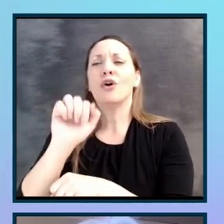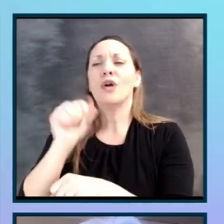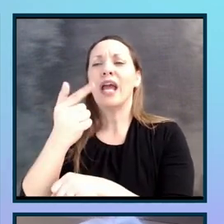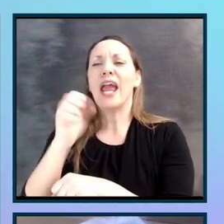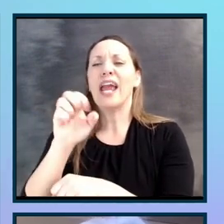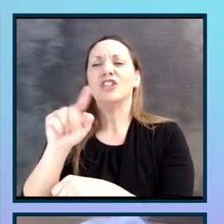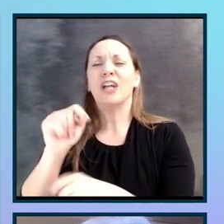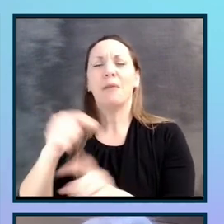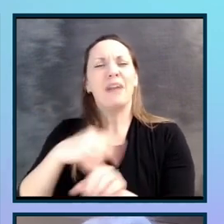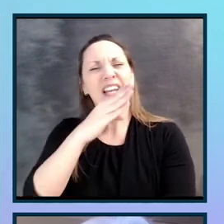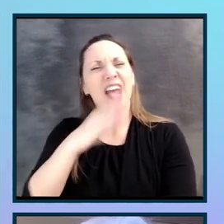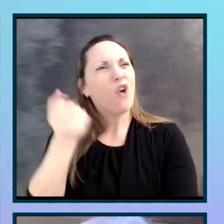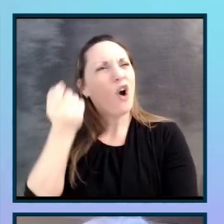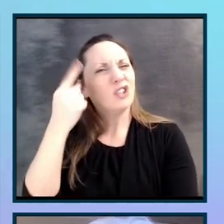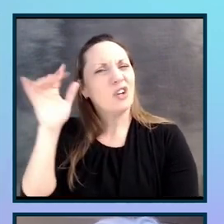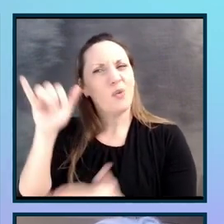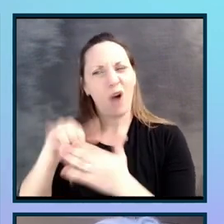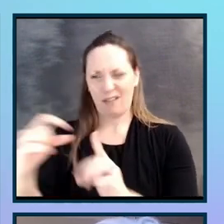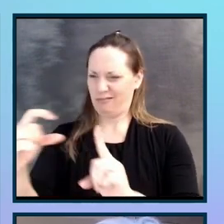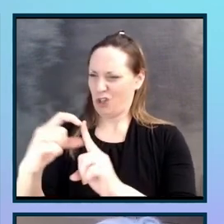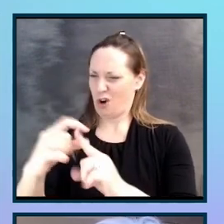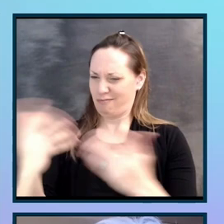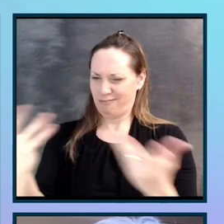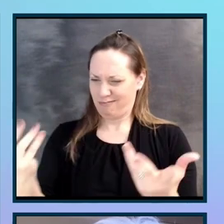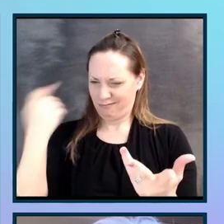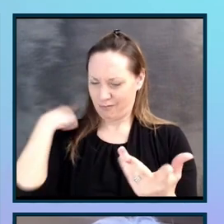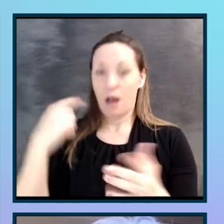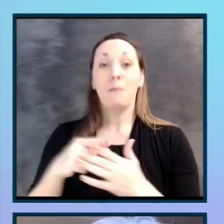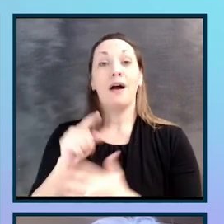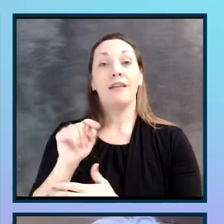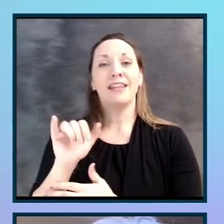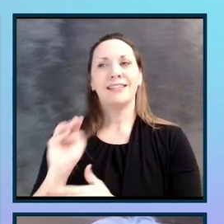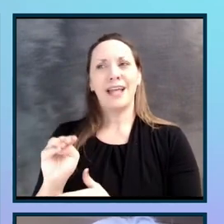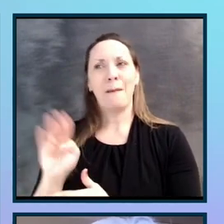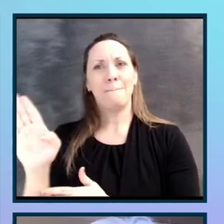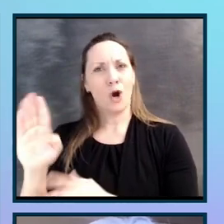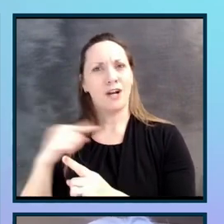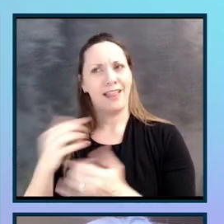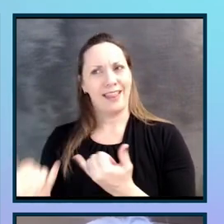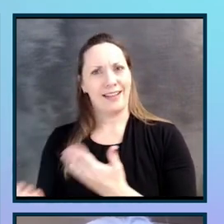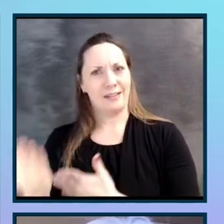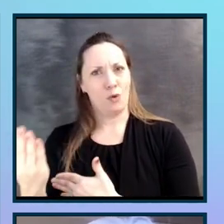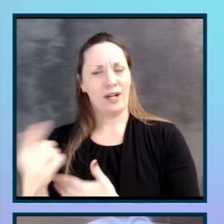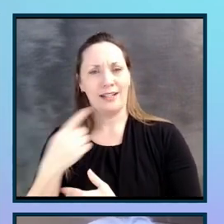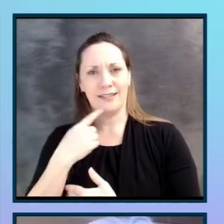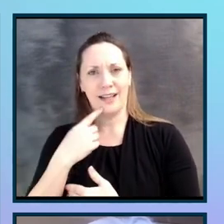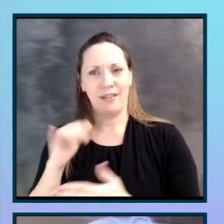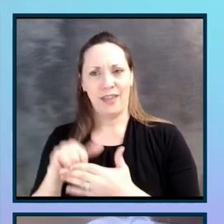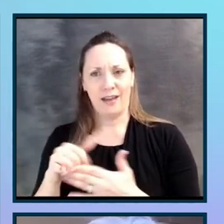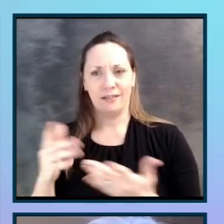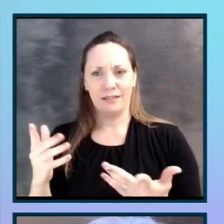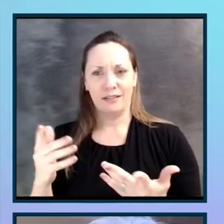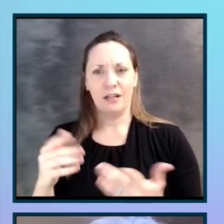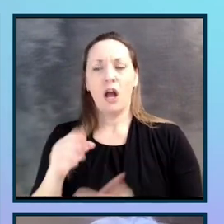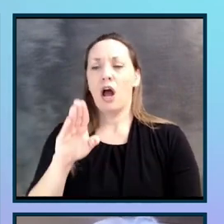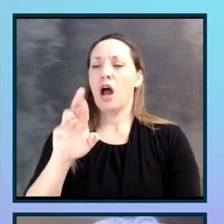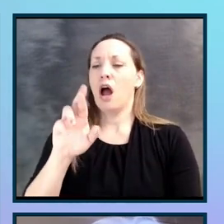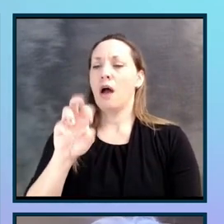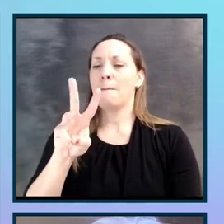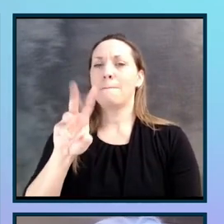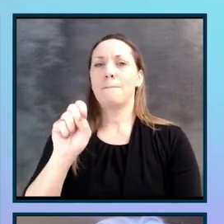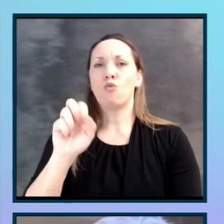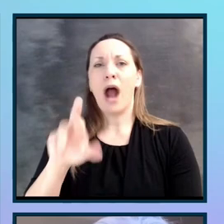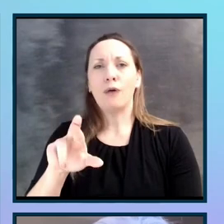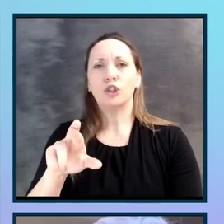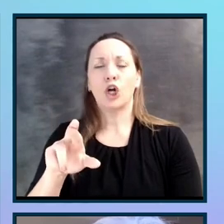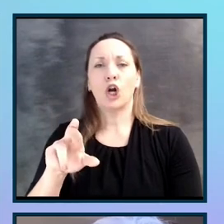understood why that term was a term until Tim Berners-Lee said today that the browsers are designed